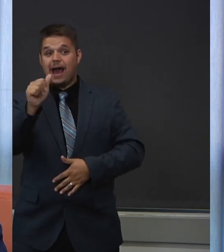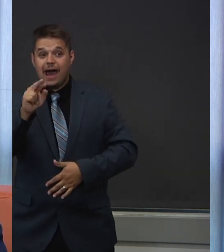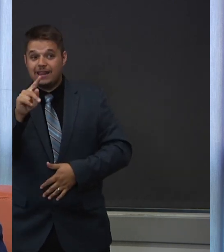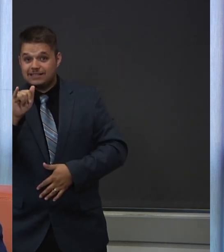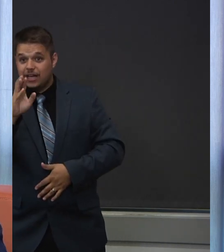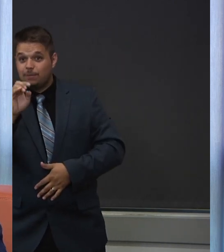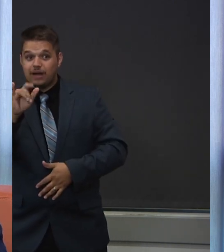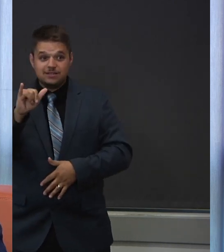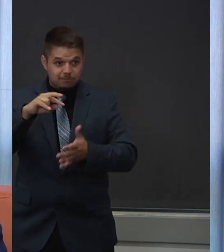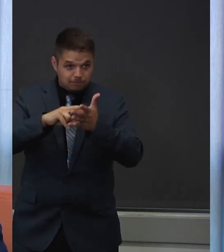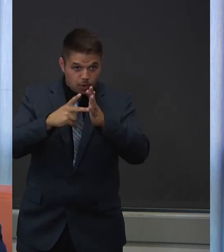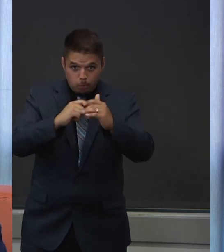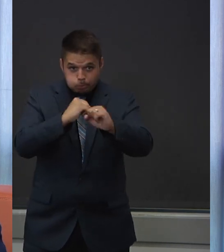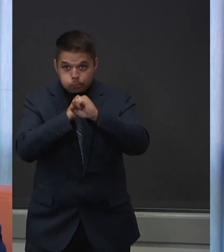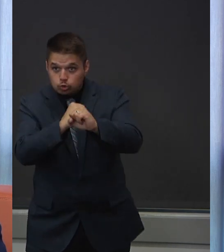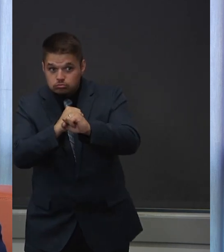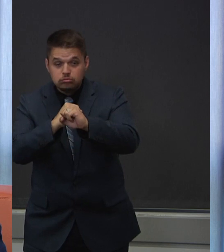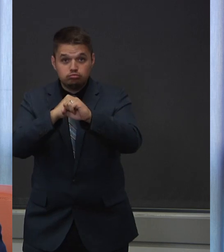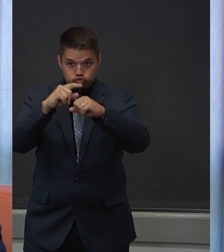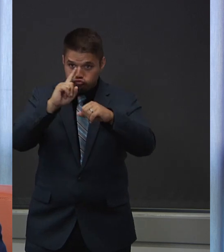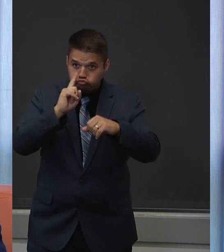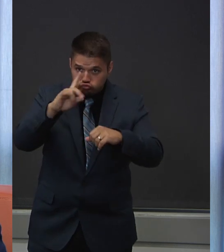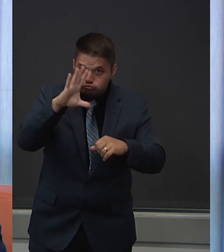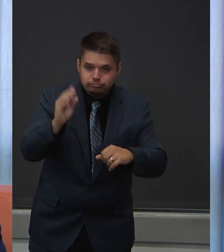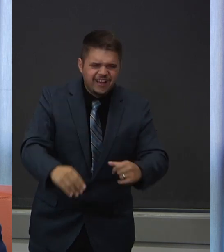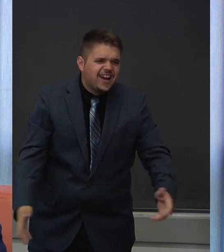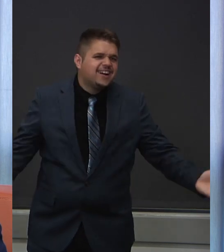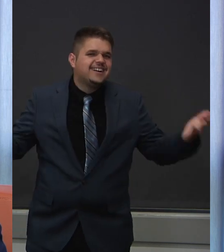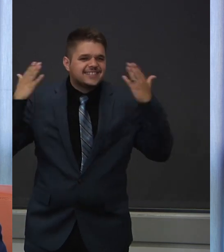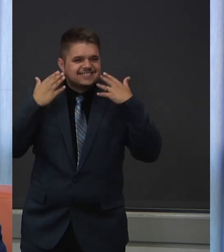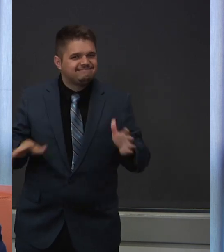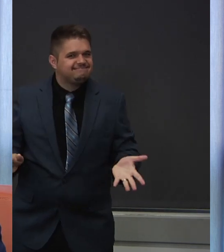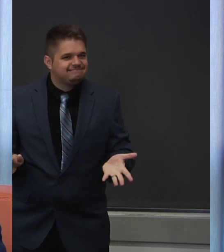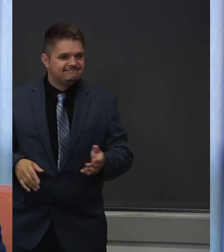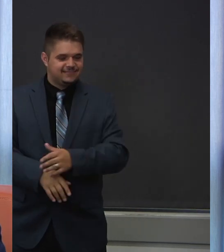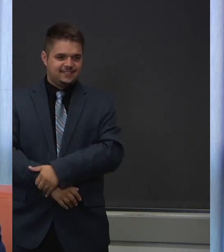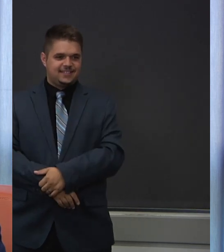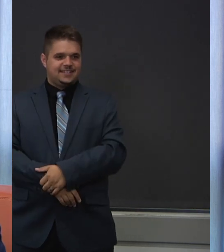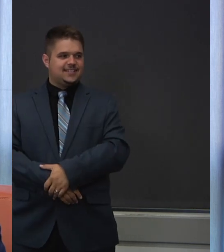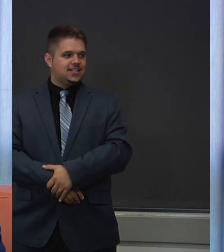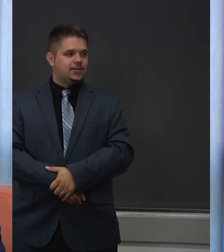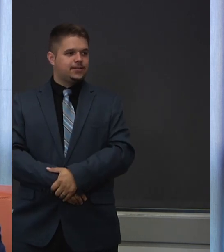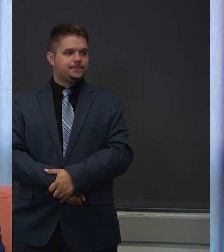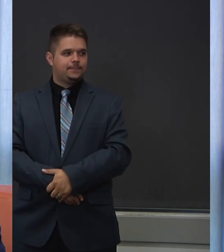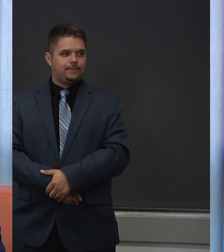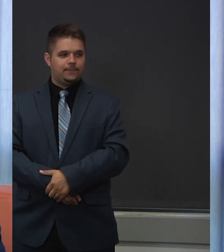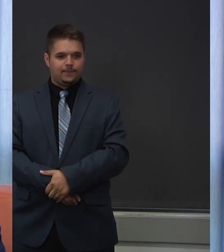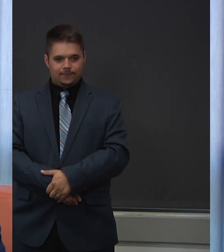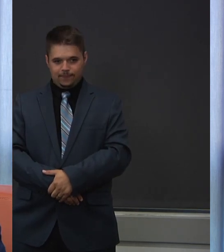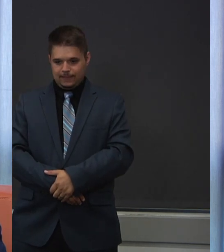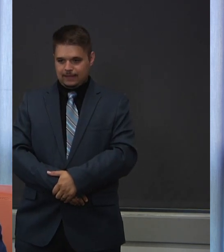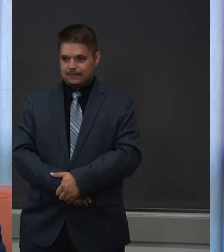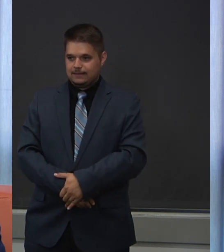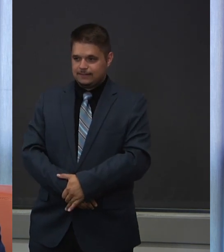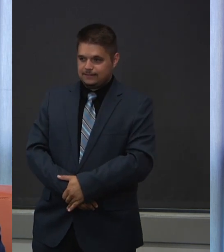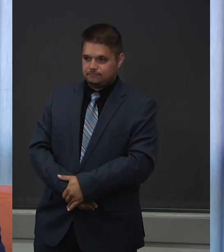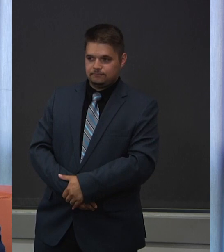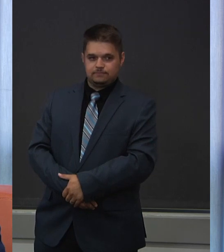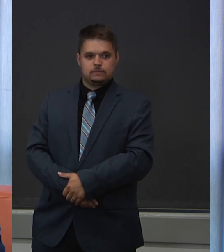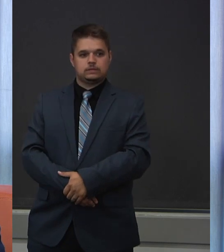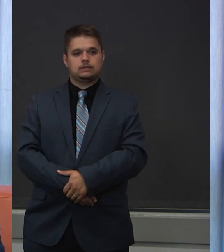antibodies, if they are in your blood, would offer you protection against the virus. So that's a big question.